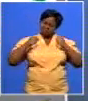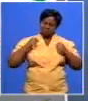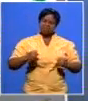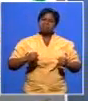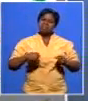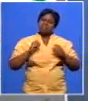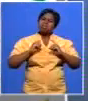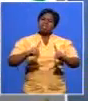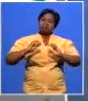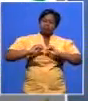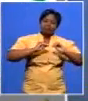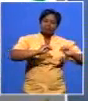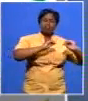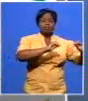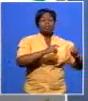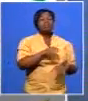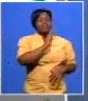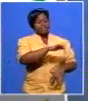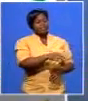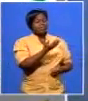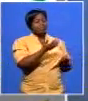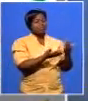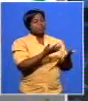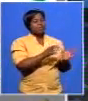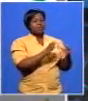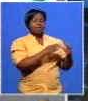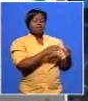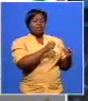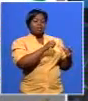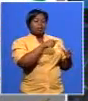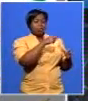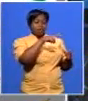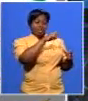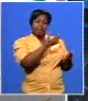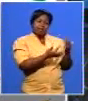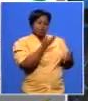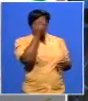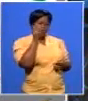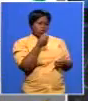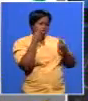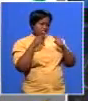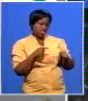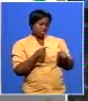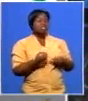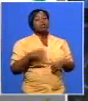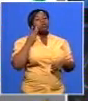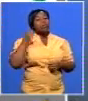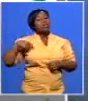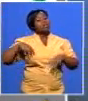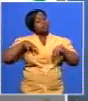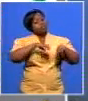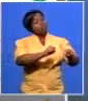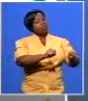we can have redress you know gredi you might be interested you know you might not know the statistic when we took over in cape town from the anc